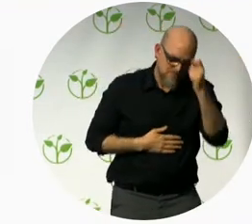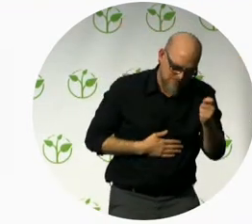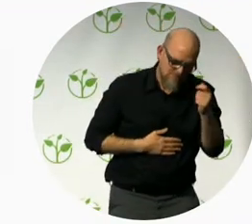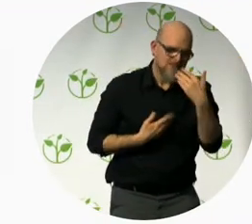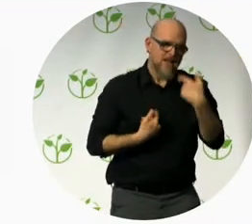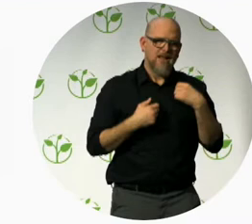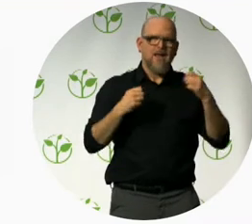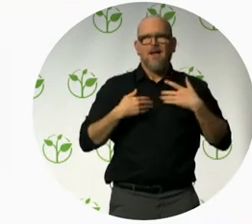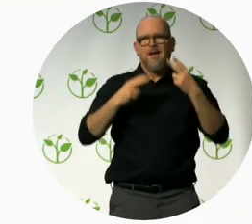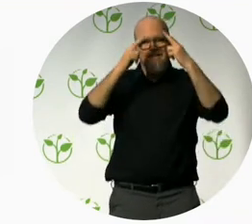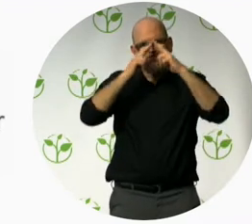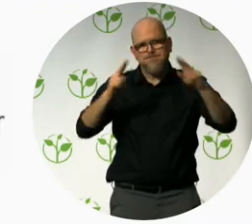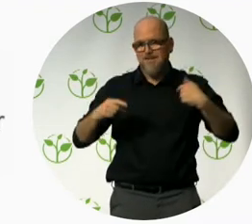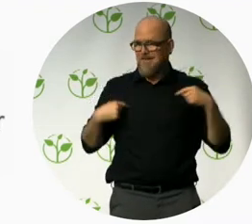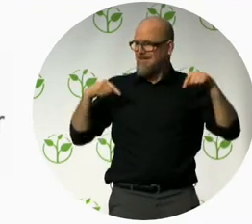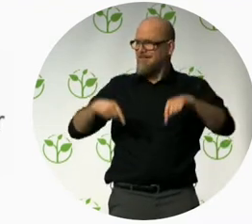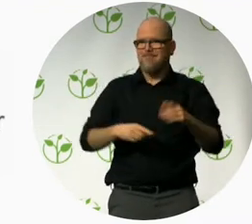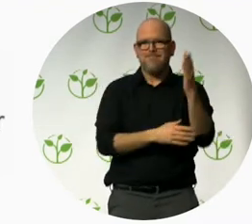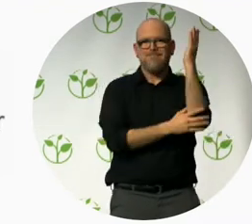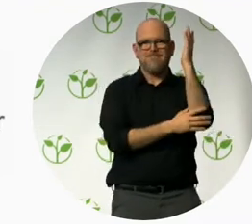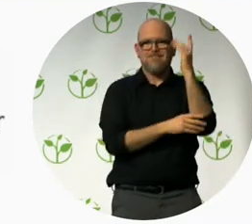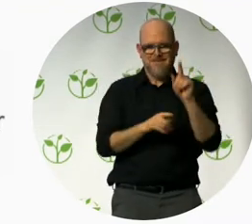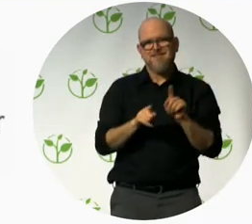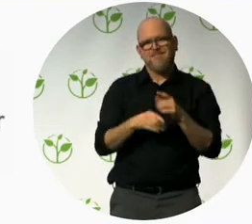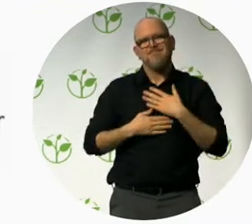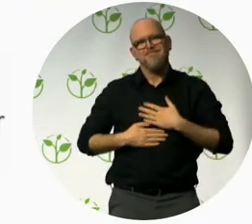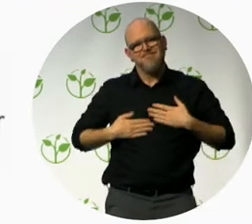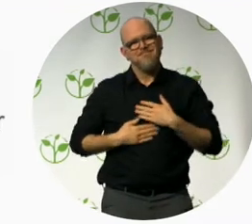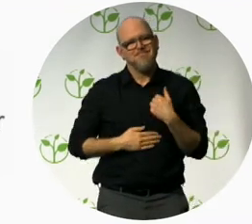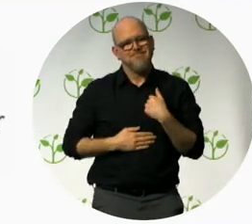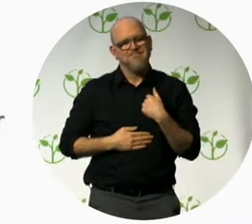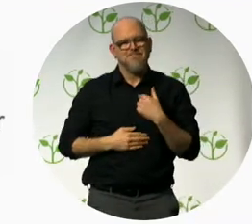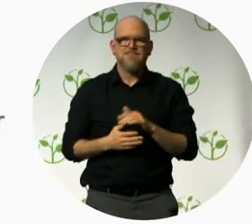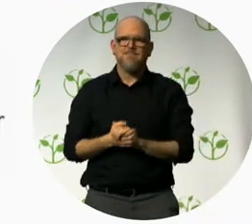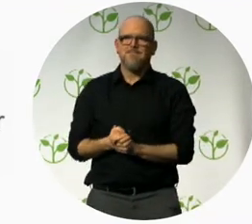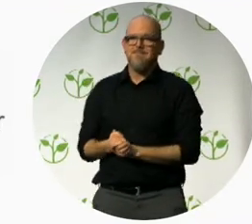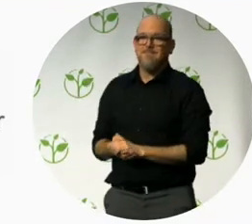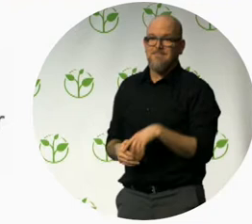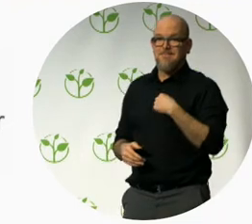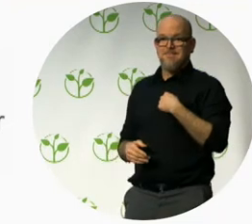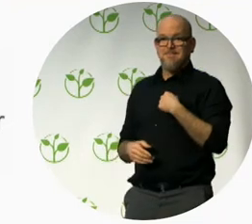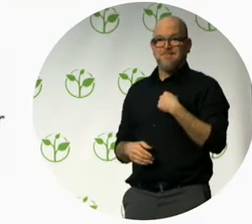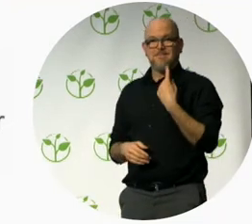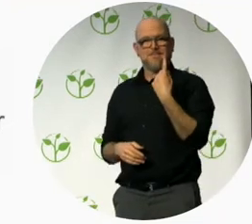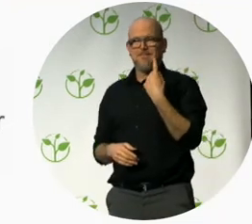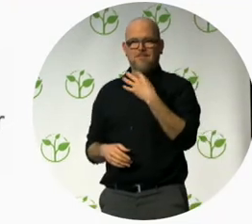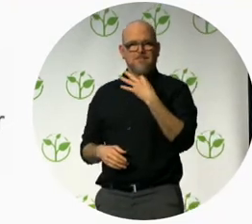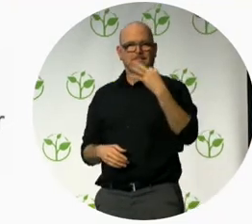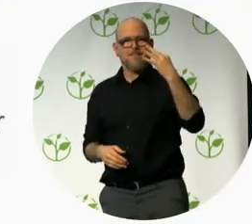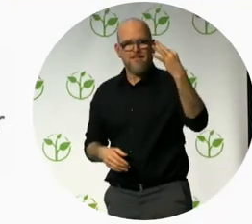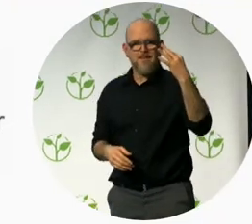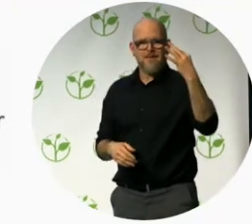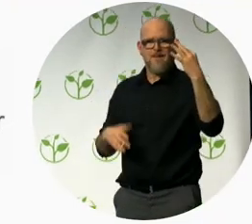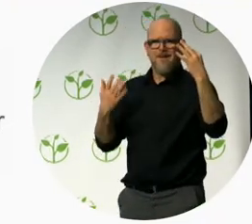And thanks again to challenging me being the third speaker after Shelley and